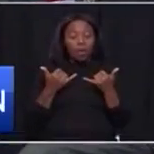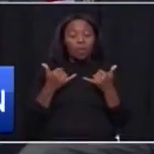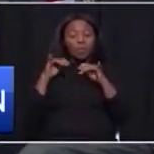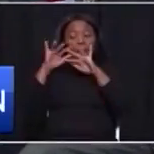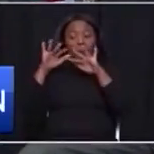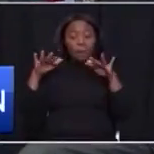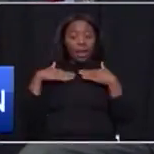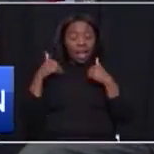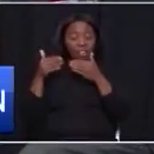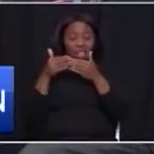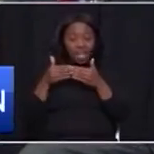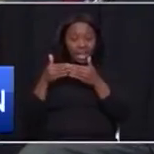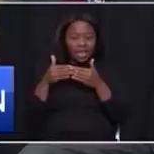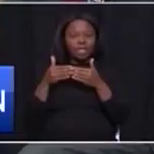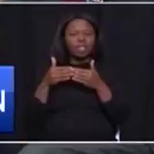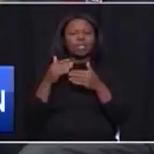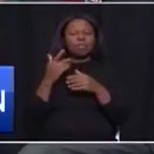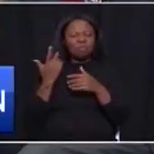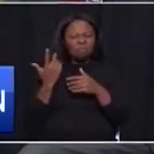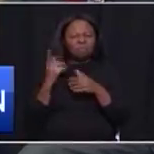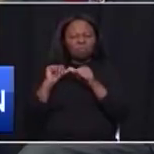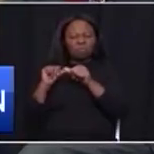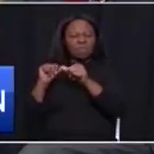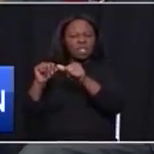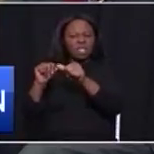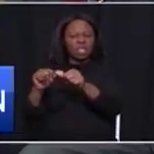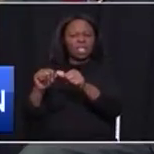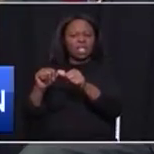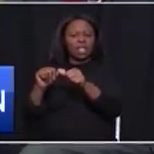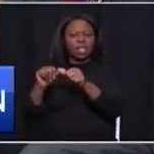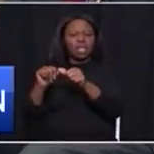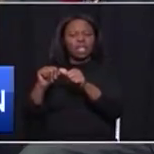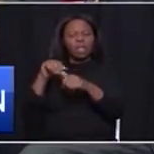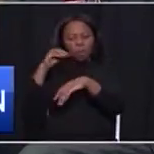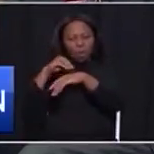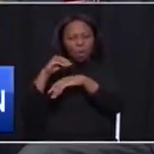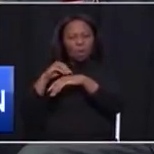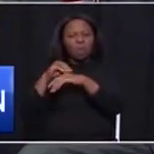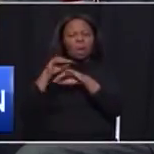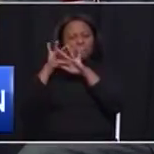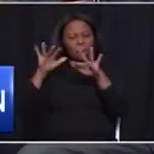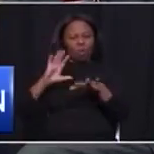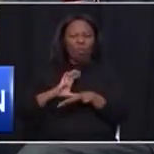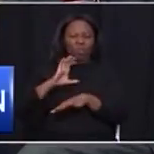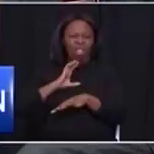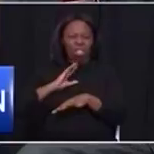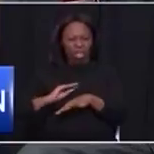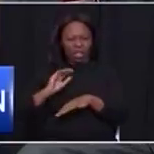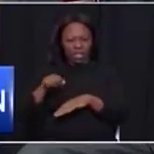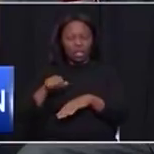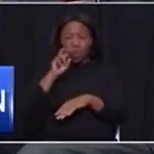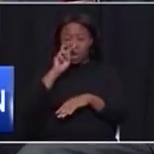healthcare system continues to face a crisis of public confidence. We must fix it urgently